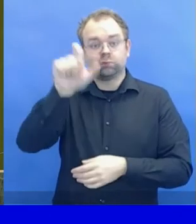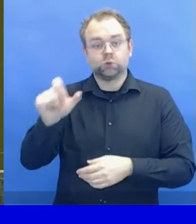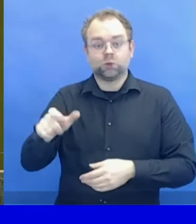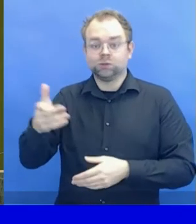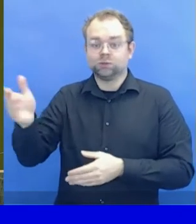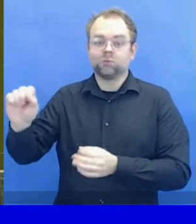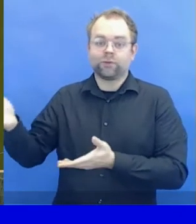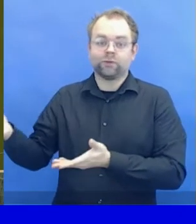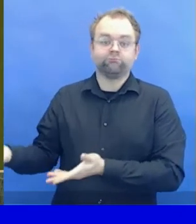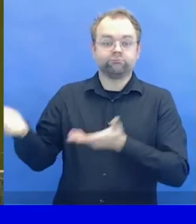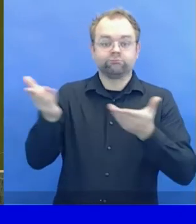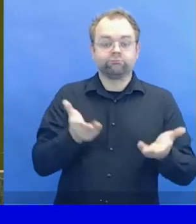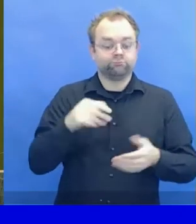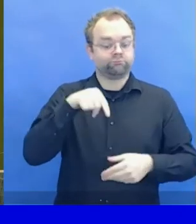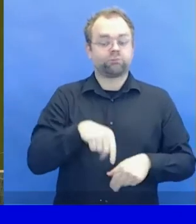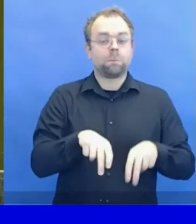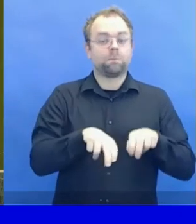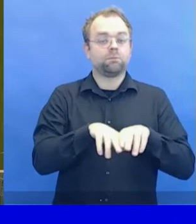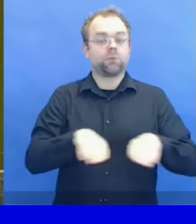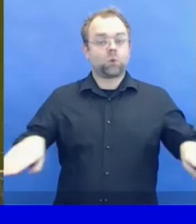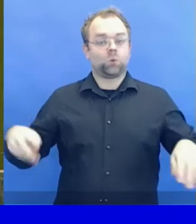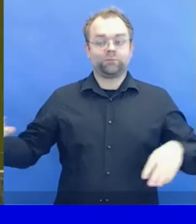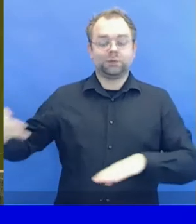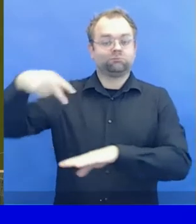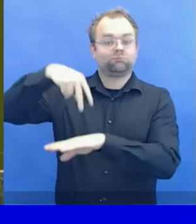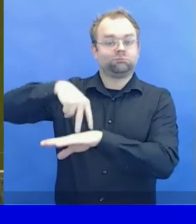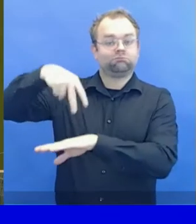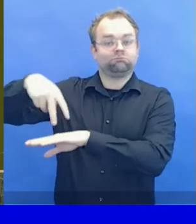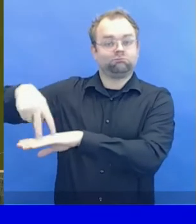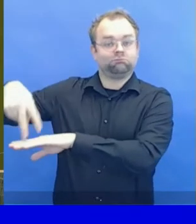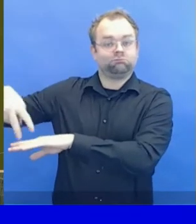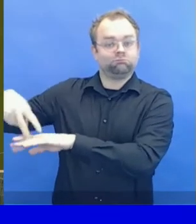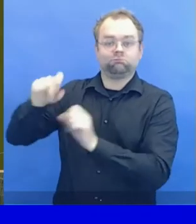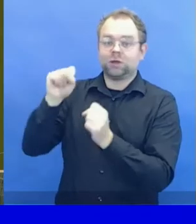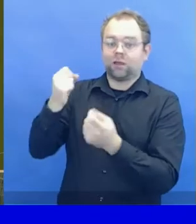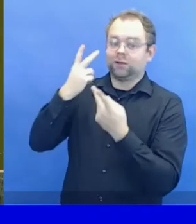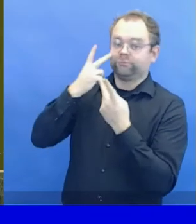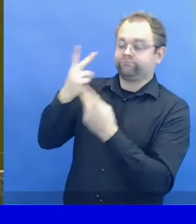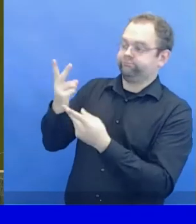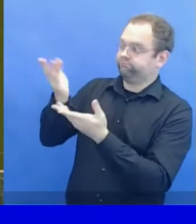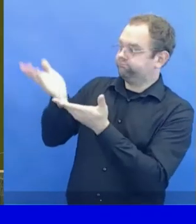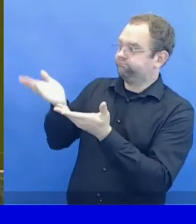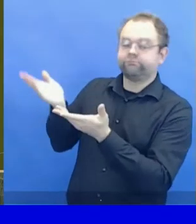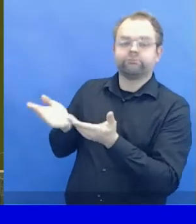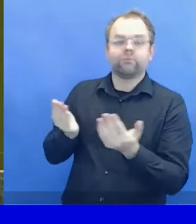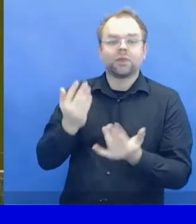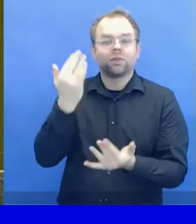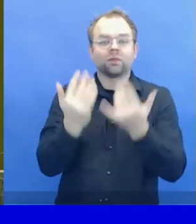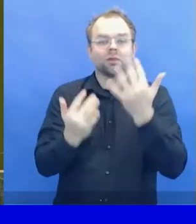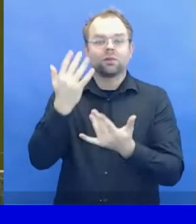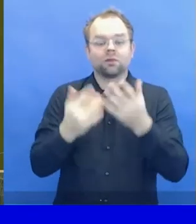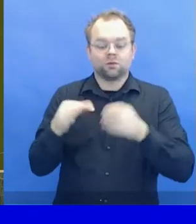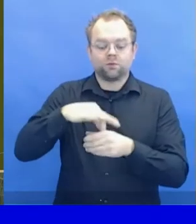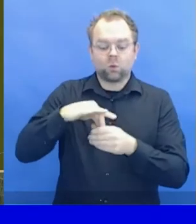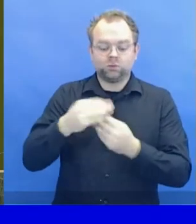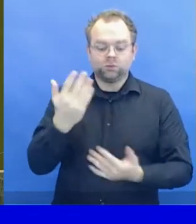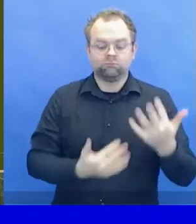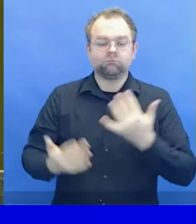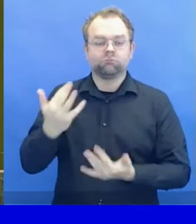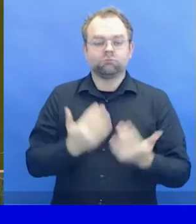empty. So pardon This is after and mencionating,